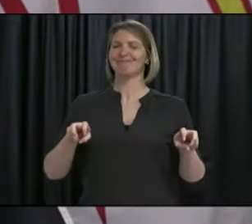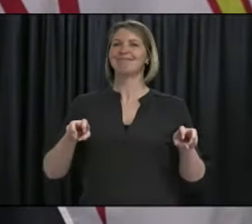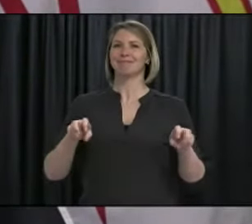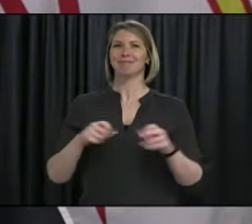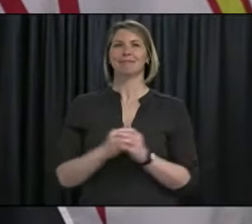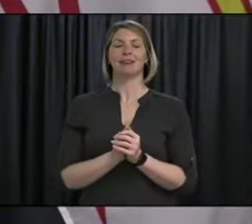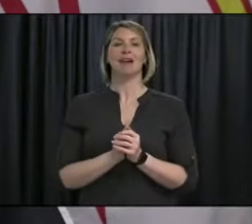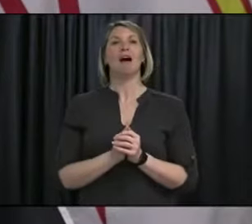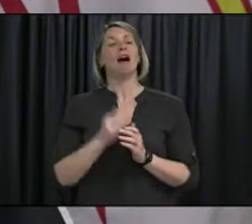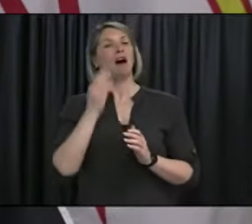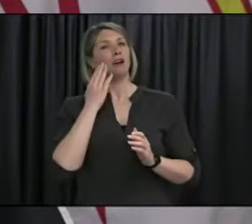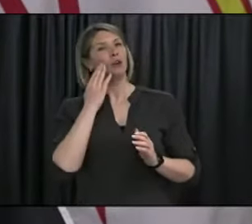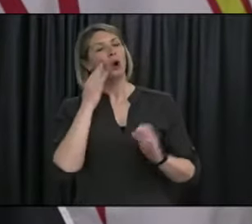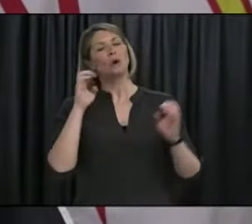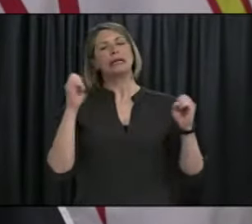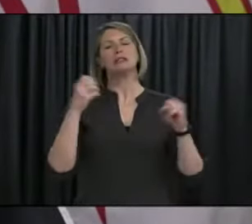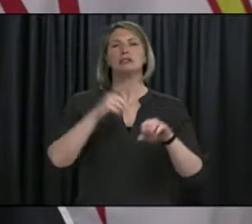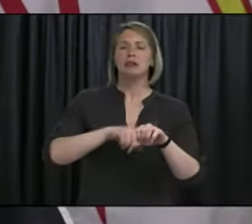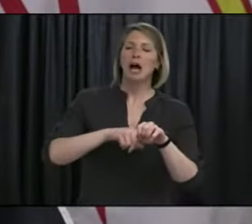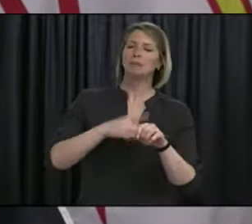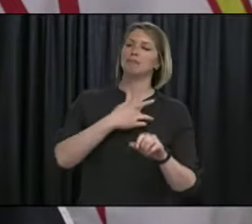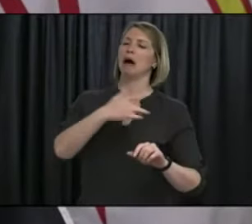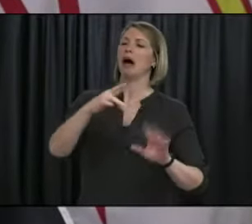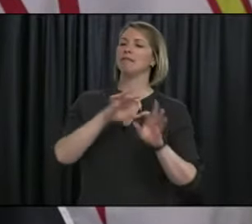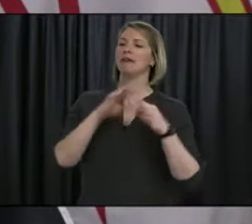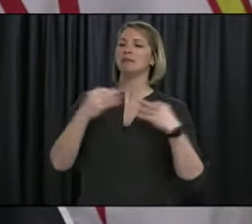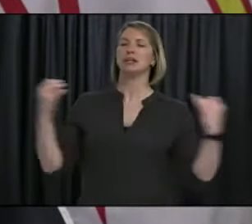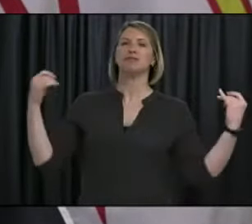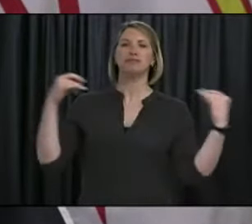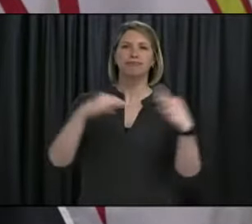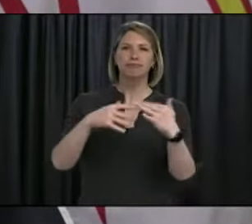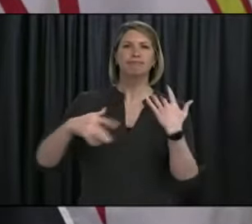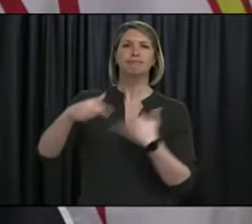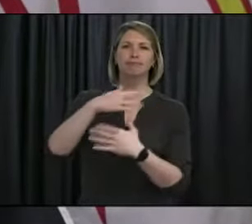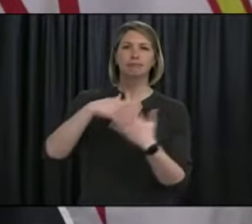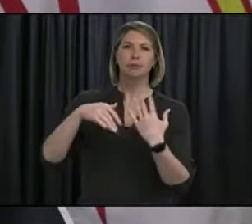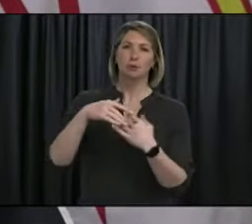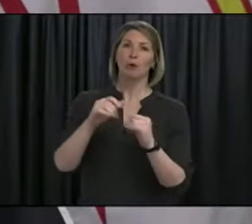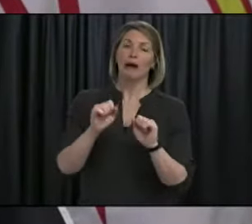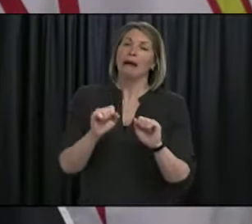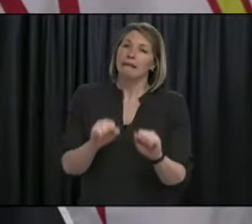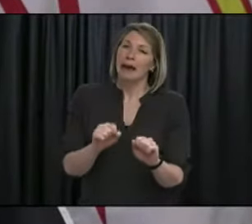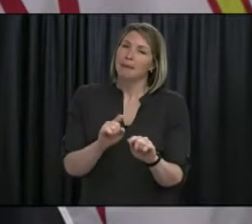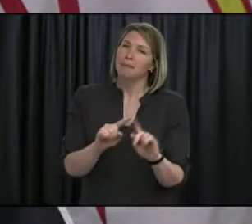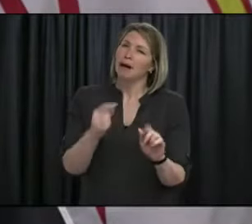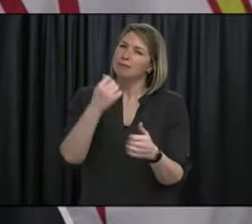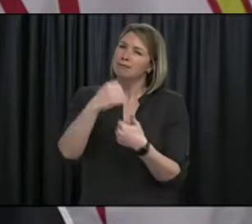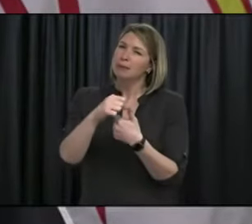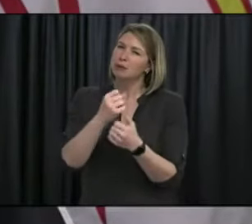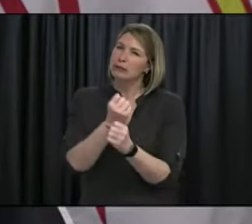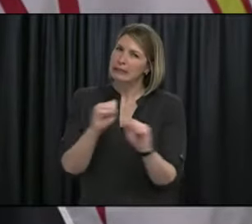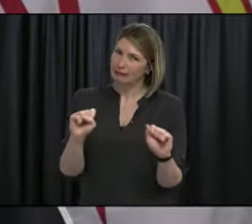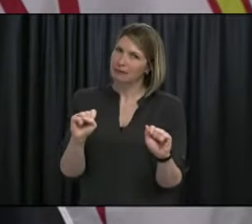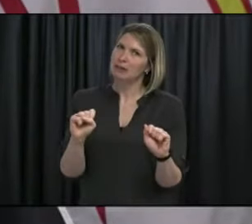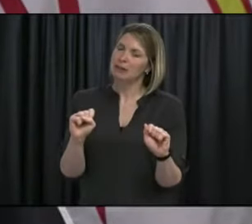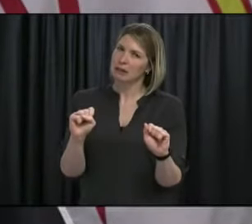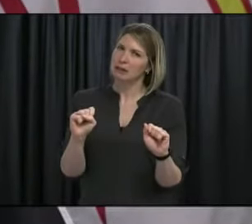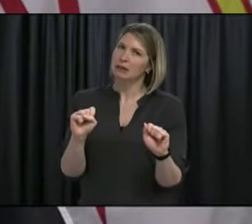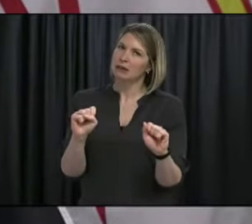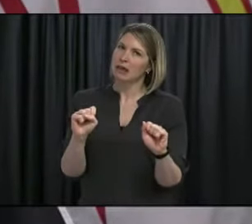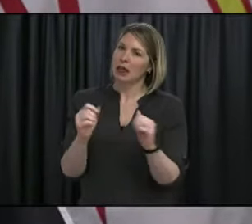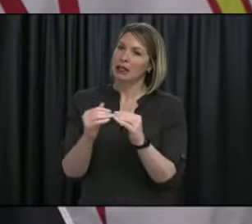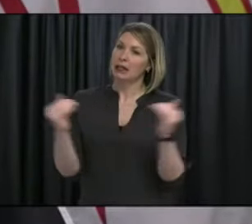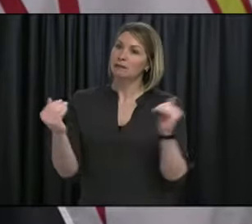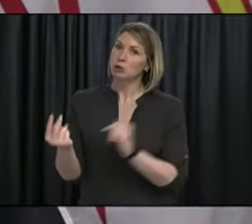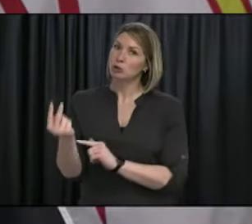While we encourage you to connect with your loved ones and participate in activities that are important to you, please do so safely. In this new Level